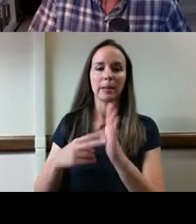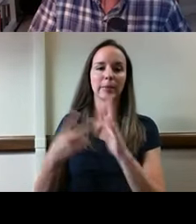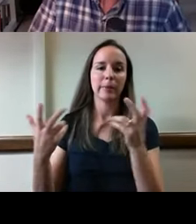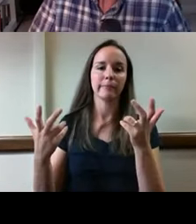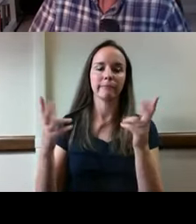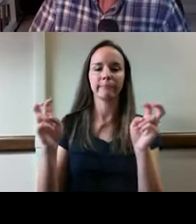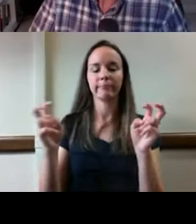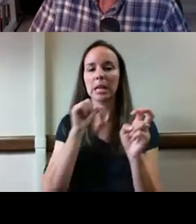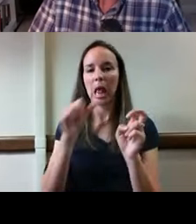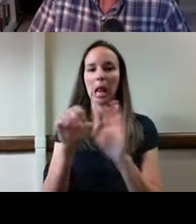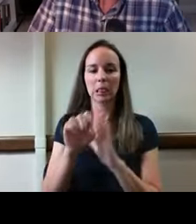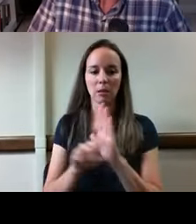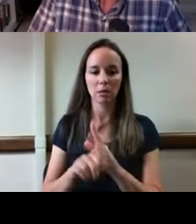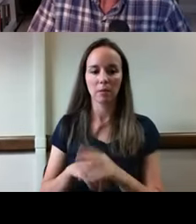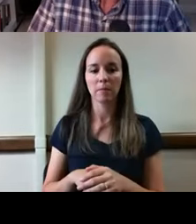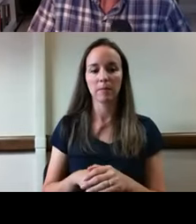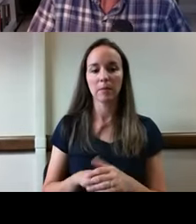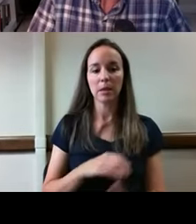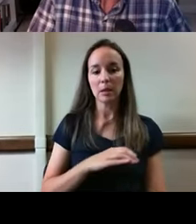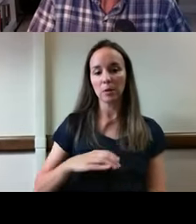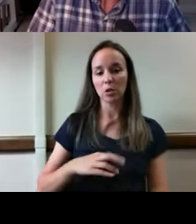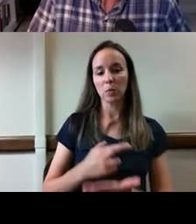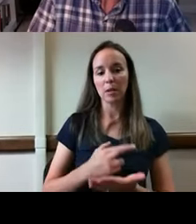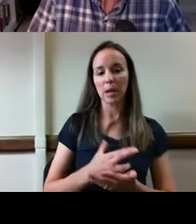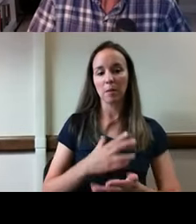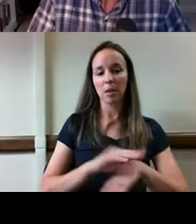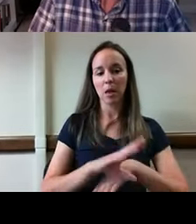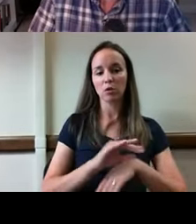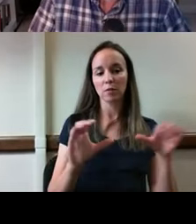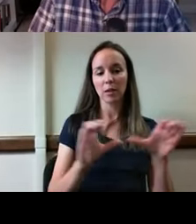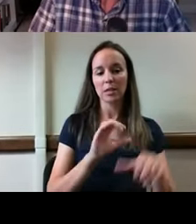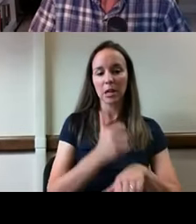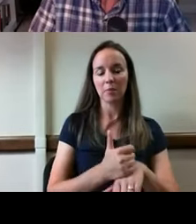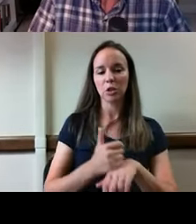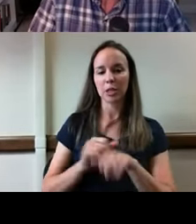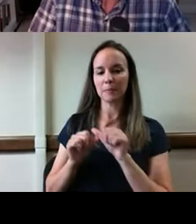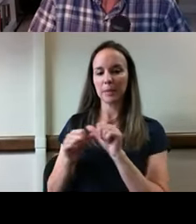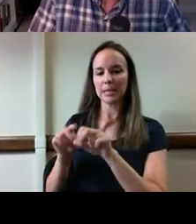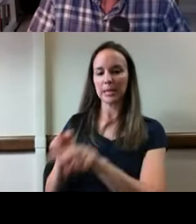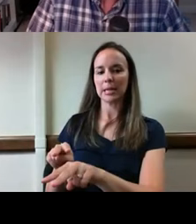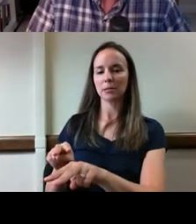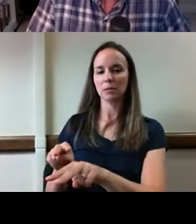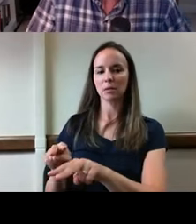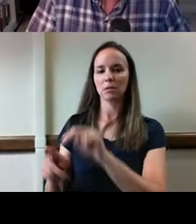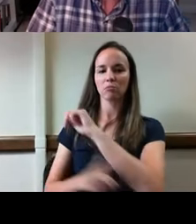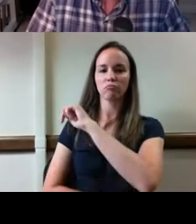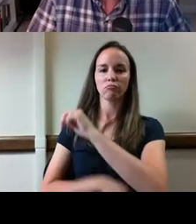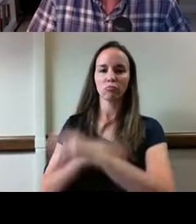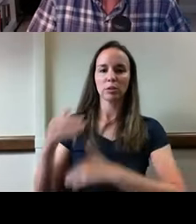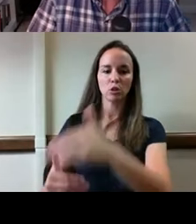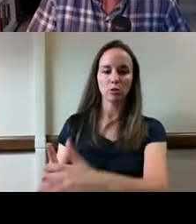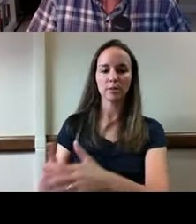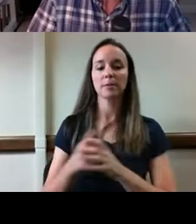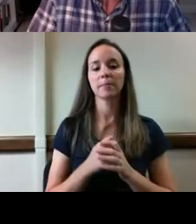commission on rehab counselor certification establishes and maintains those enforcement procedures. And this is the code of